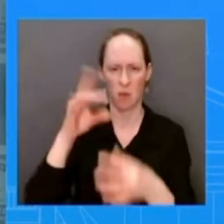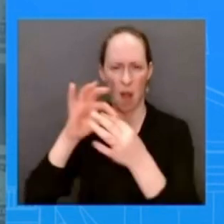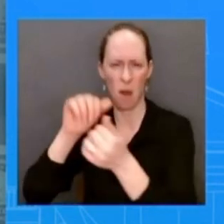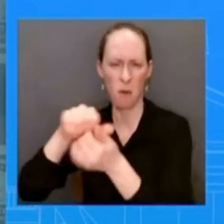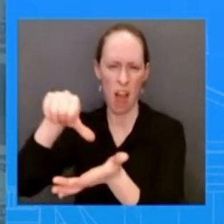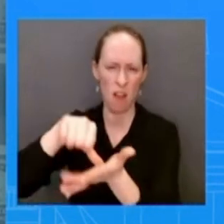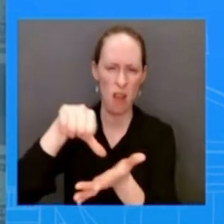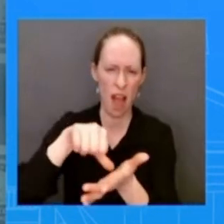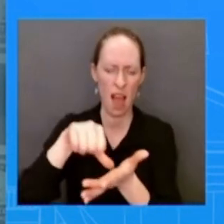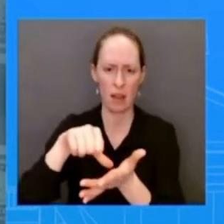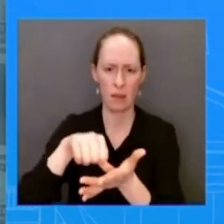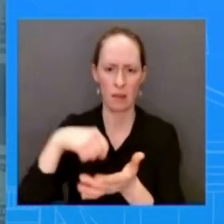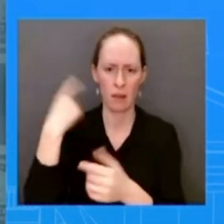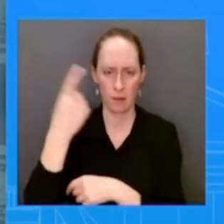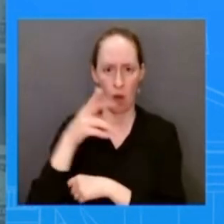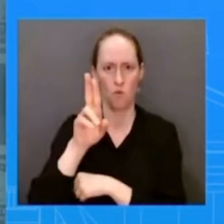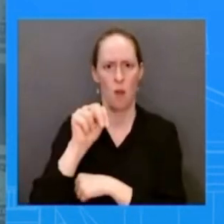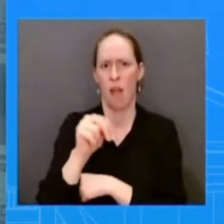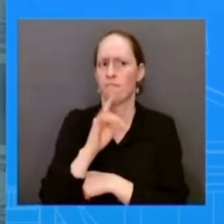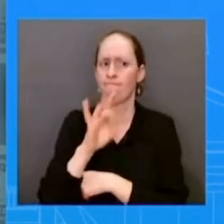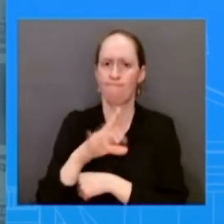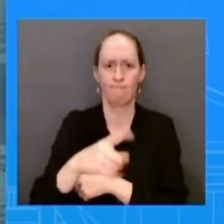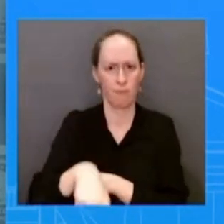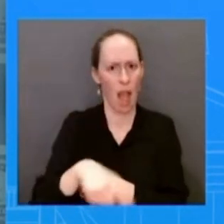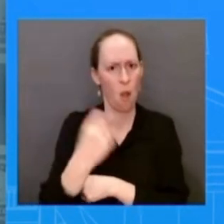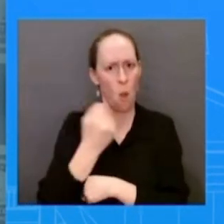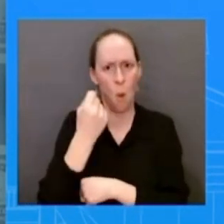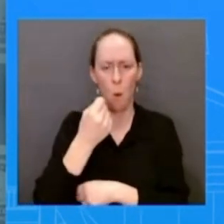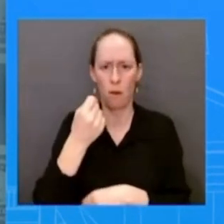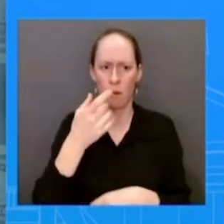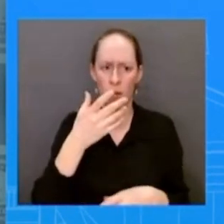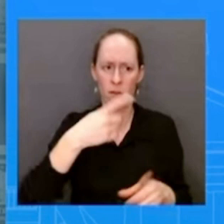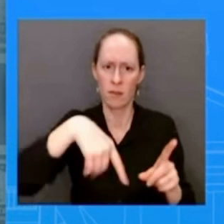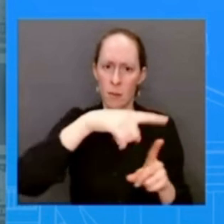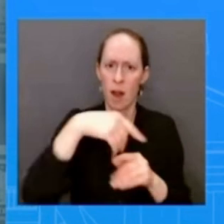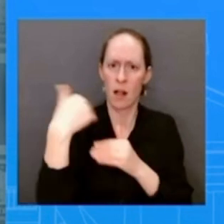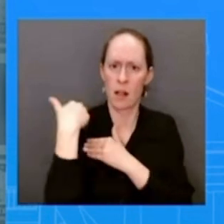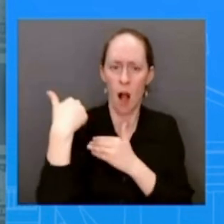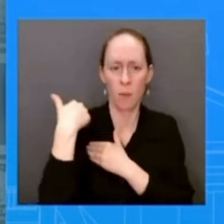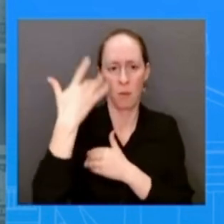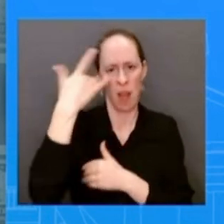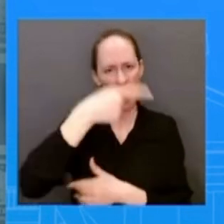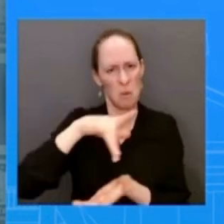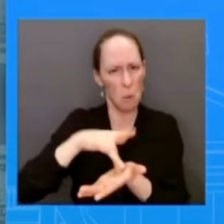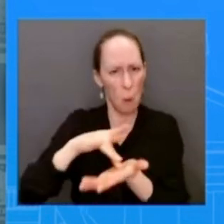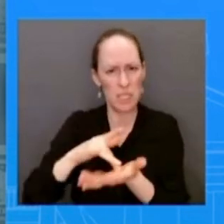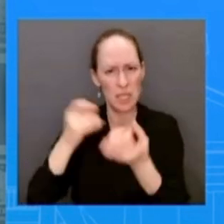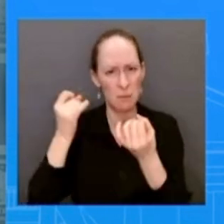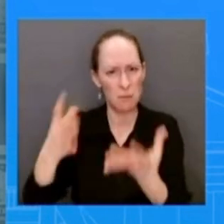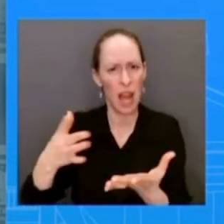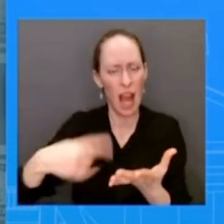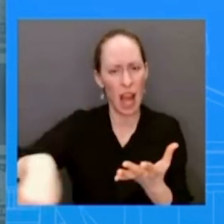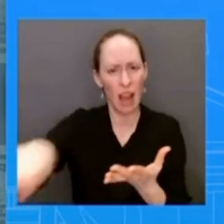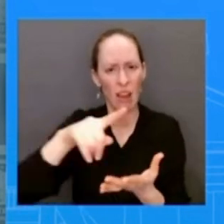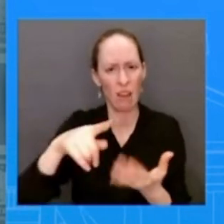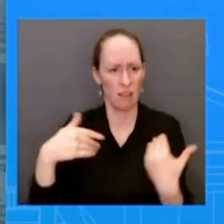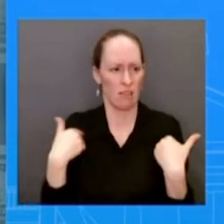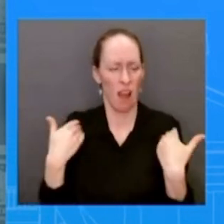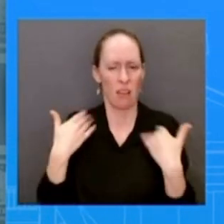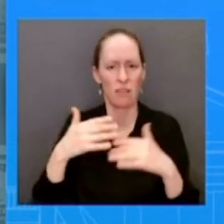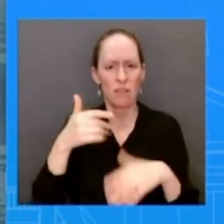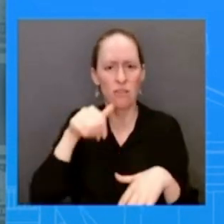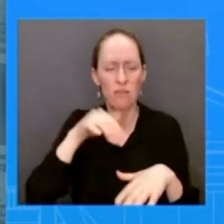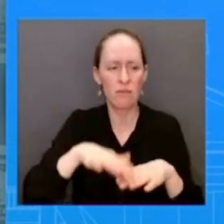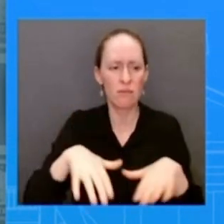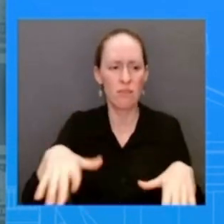deeply disturbing reports uh and um that we've seen from your one of your colleagues here uh network and so what we